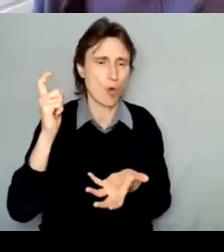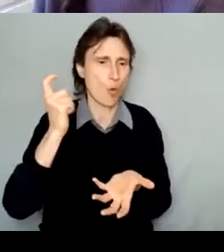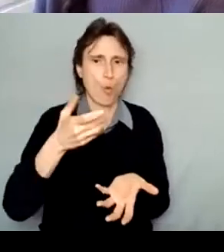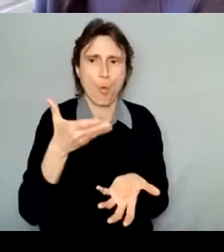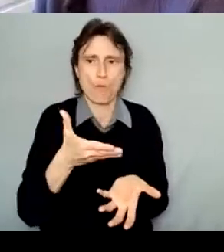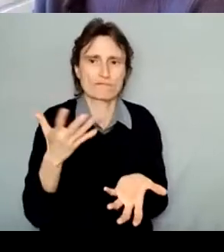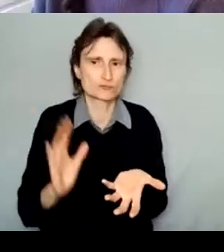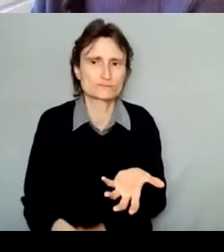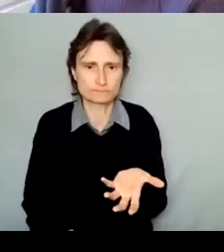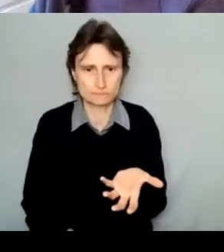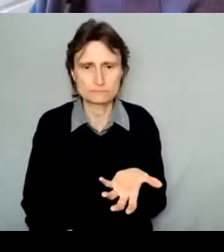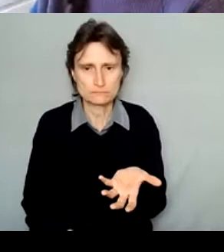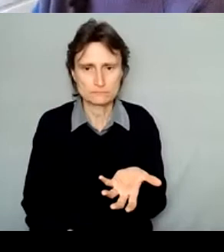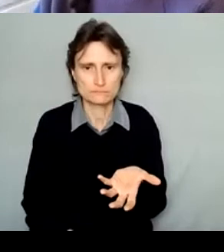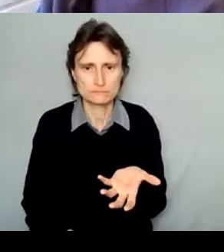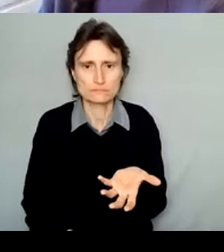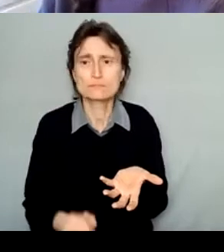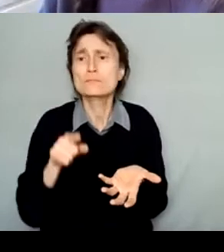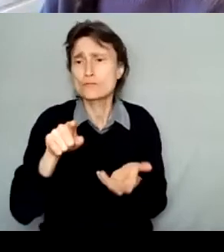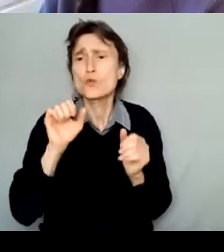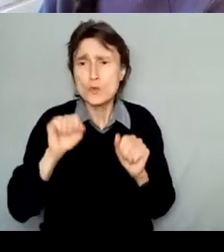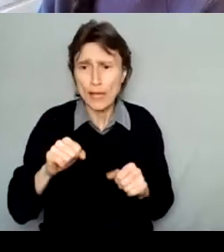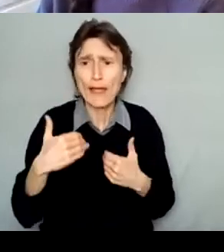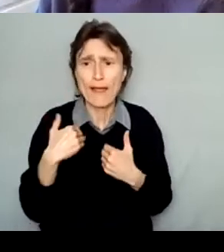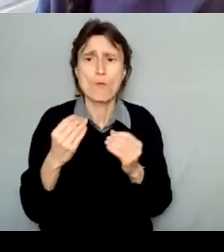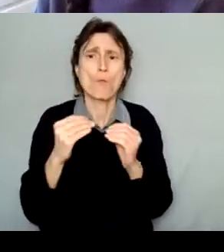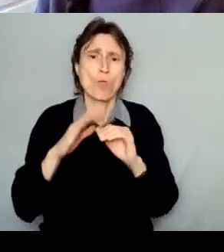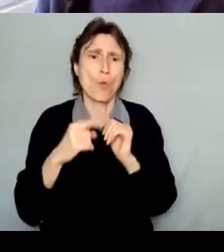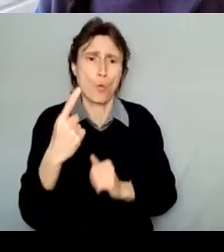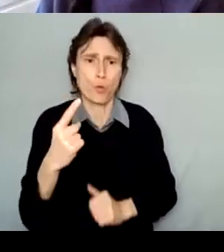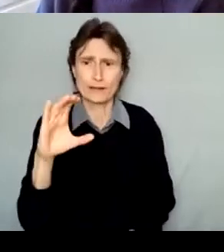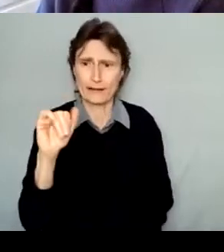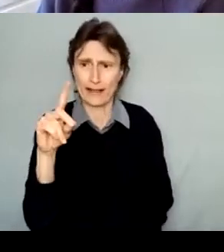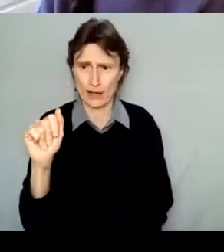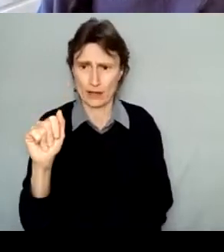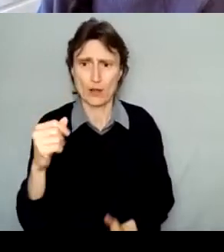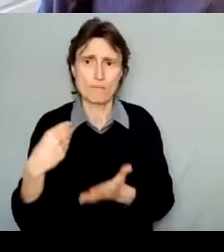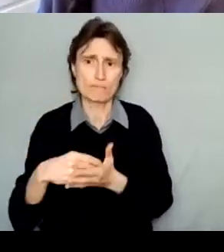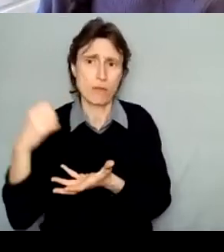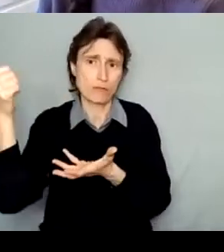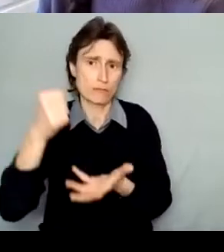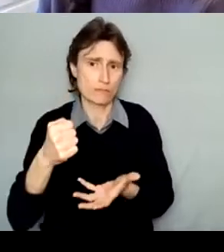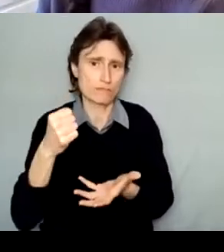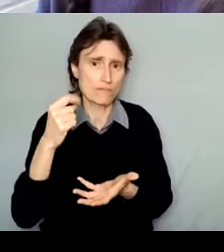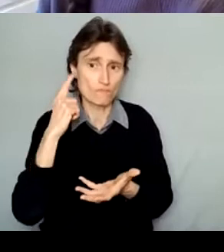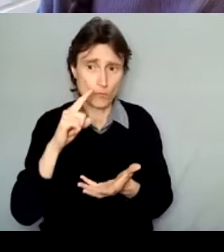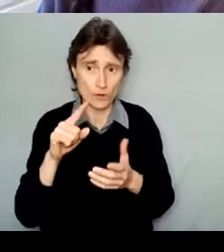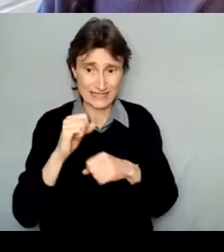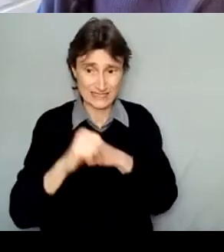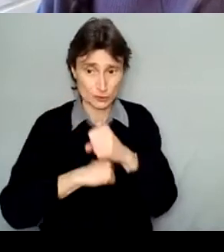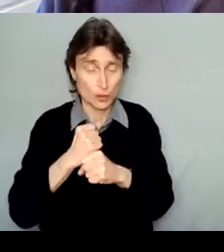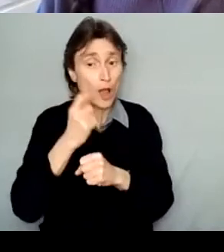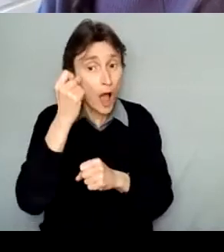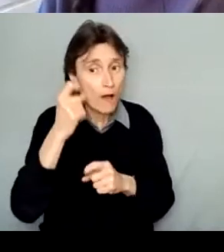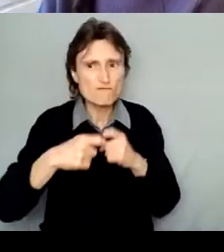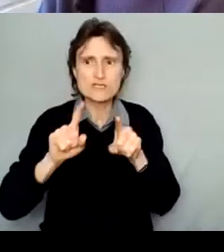You may receive more than one CADA grant in a year as long as they are from different programs and for different projects. So for example,